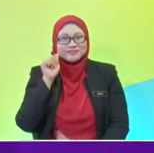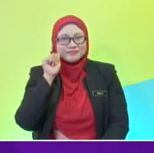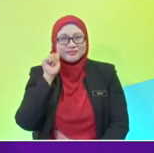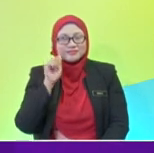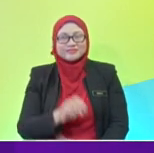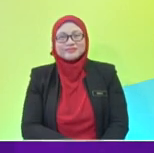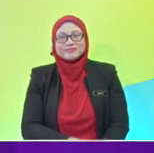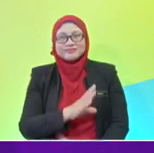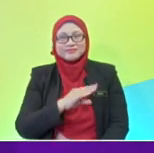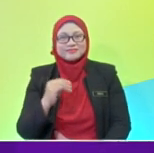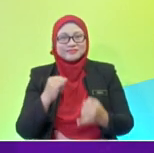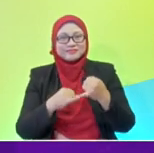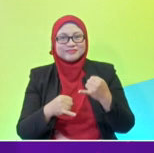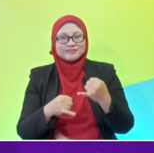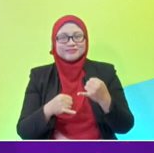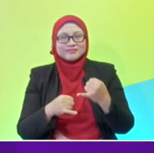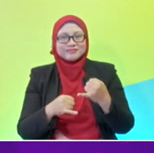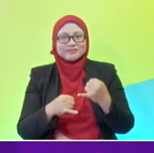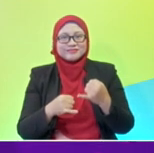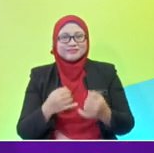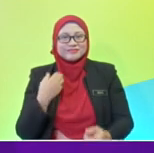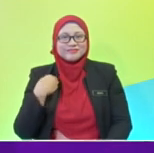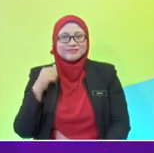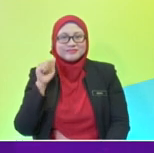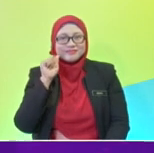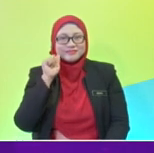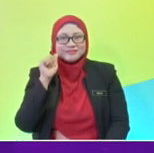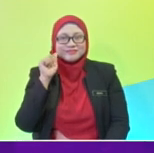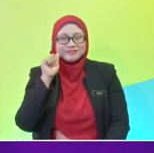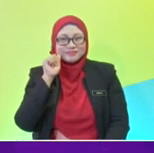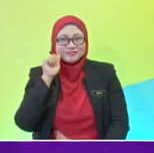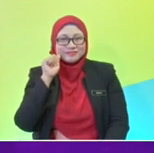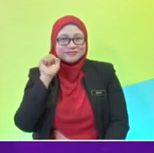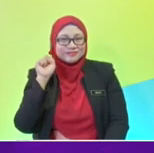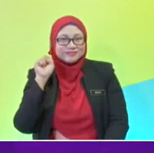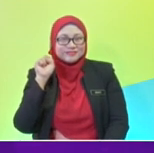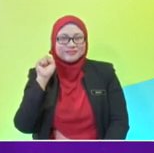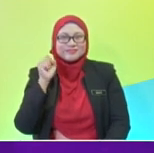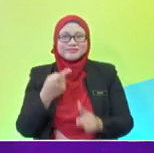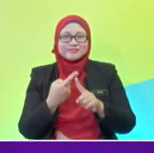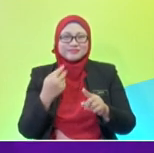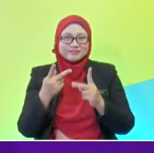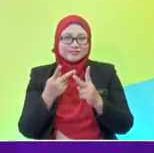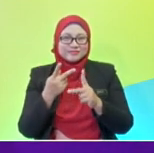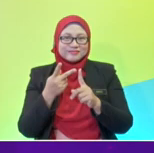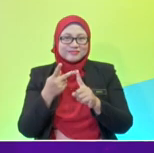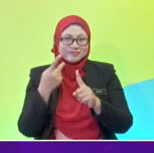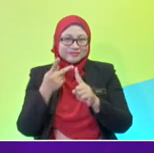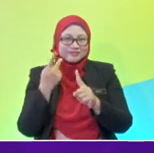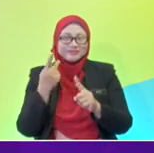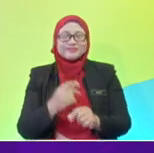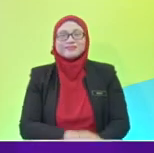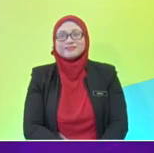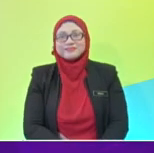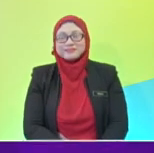And last but not least, we have Ashwita from SK Convent Bukit Mertajam. Hello. Welcome. All right. It's good to